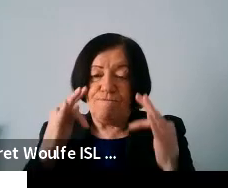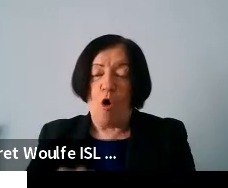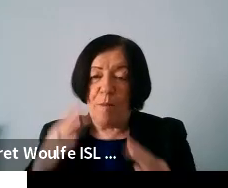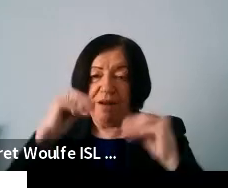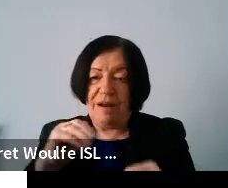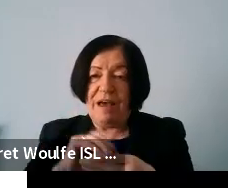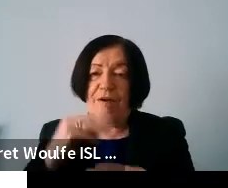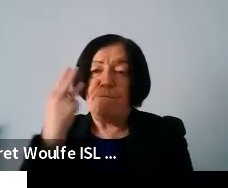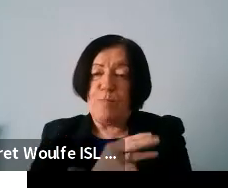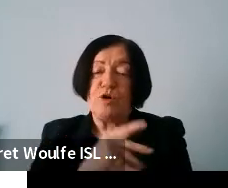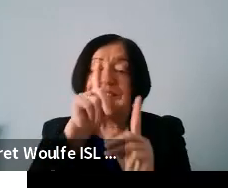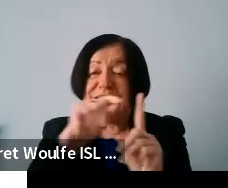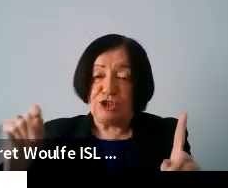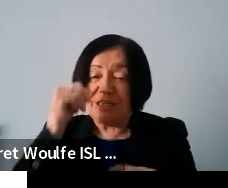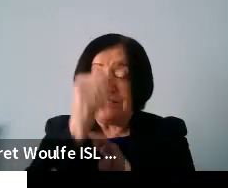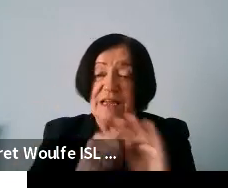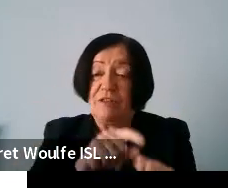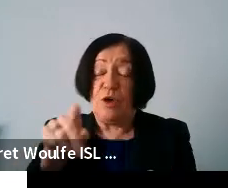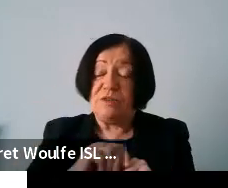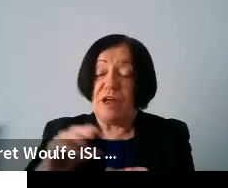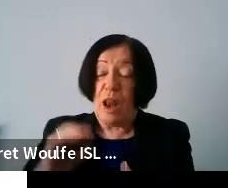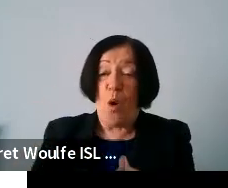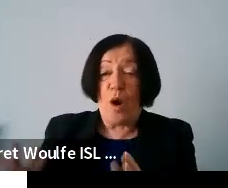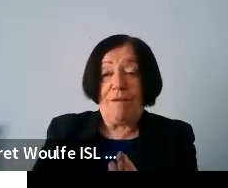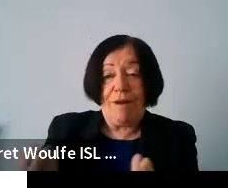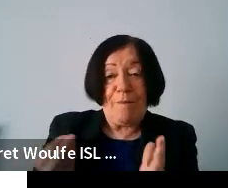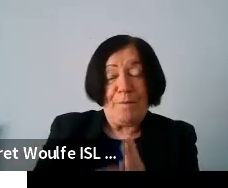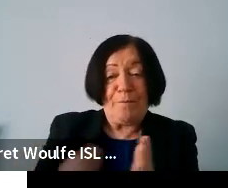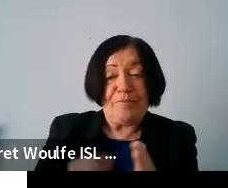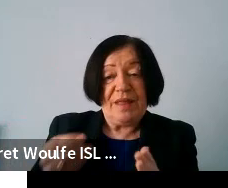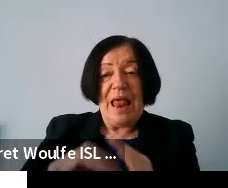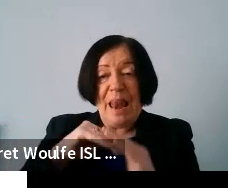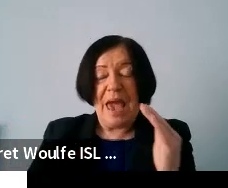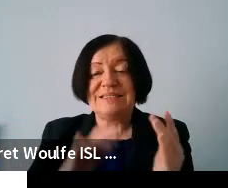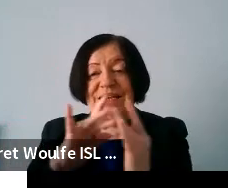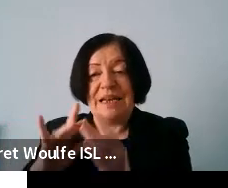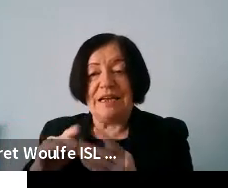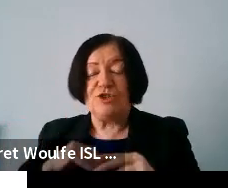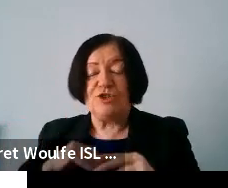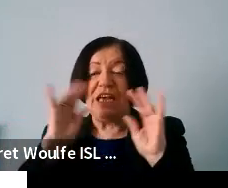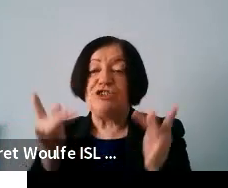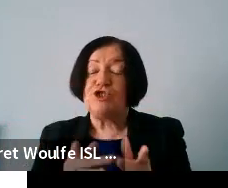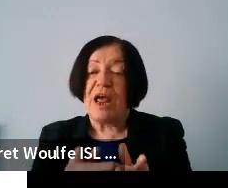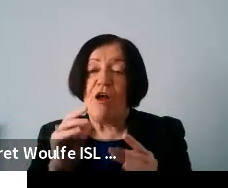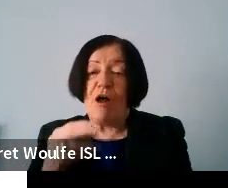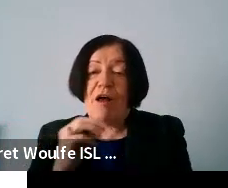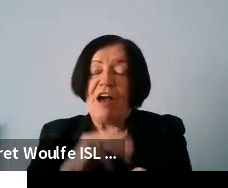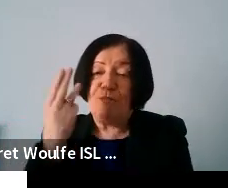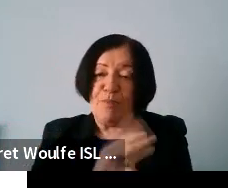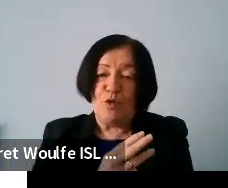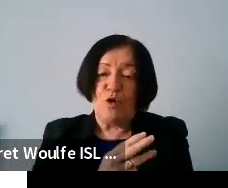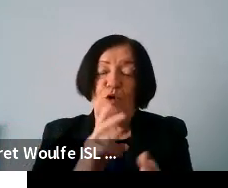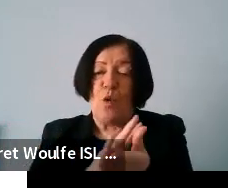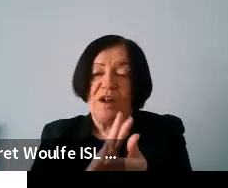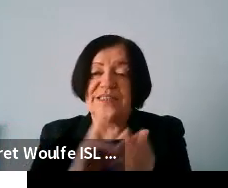poorer digital skills and those on lower incomes tend to be less connected to the internet or have poorer quality connections